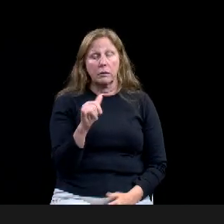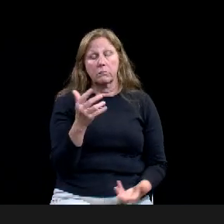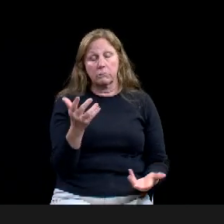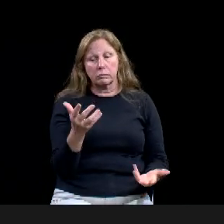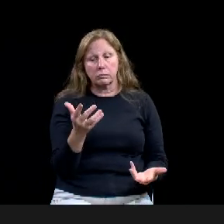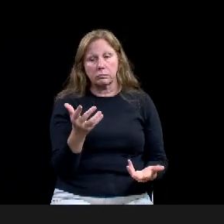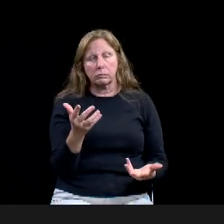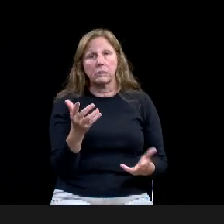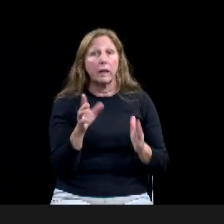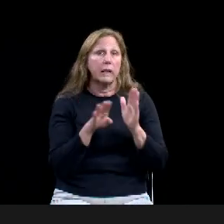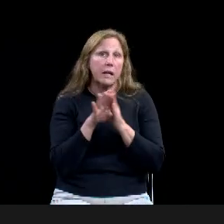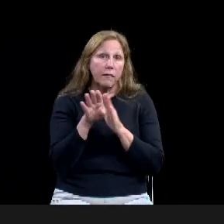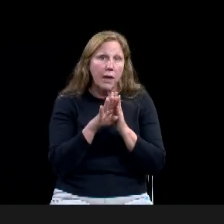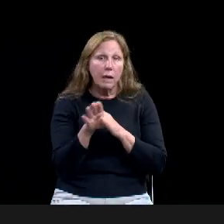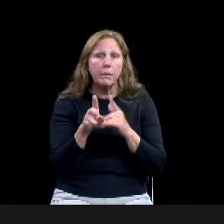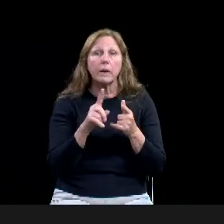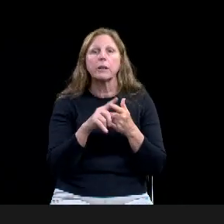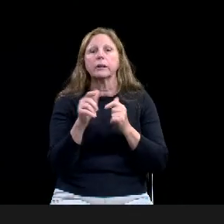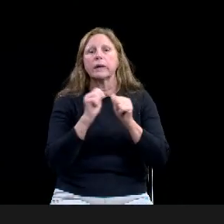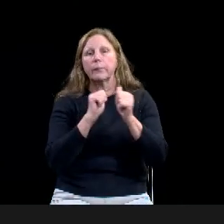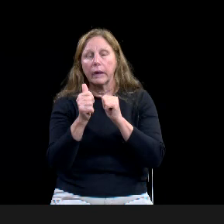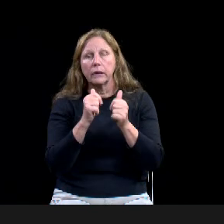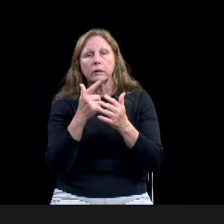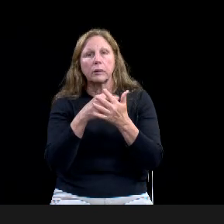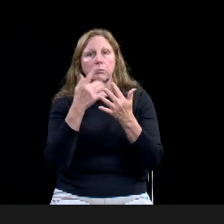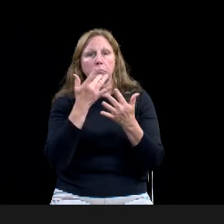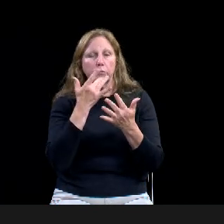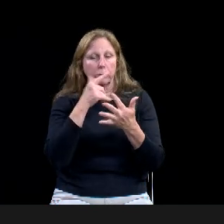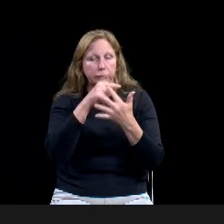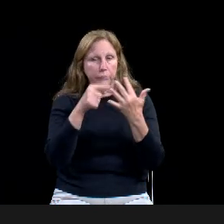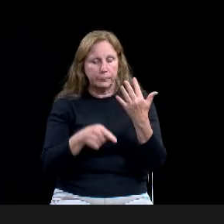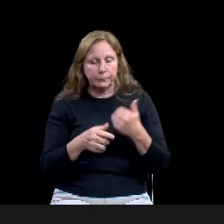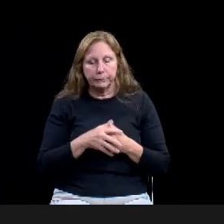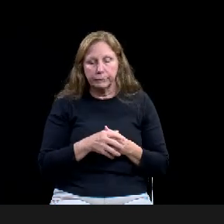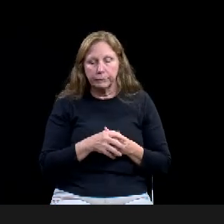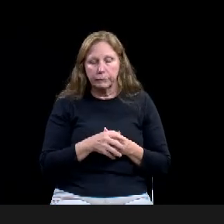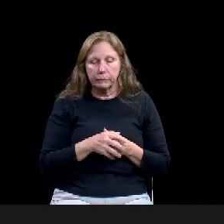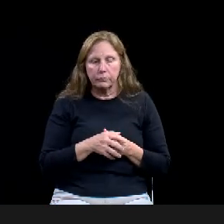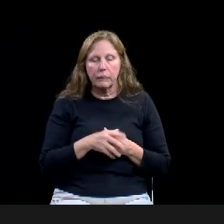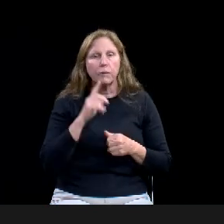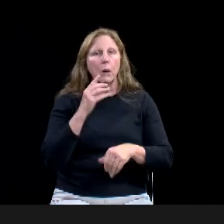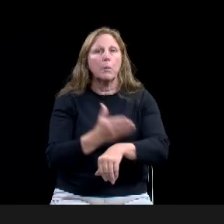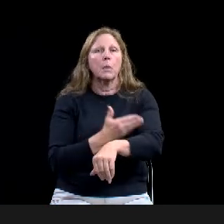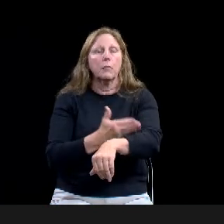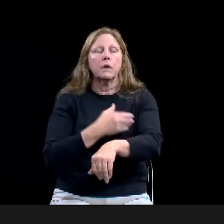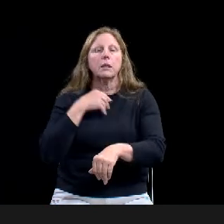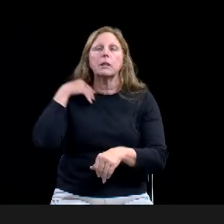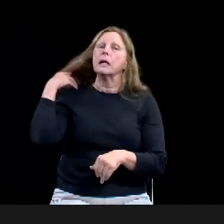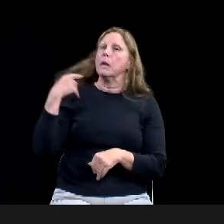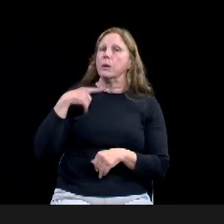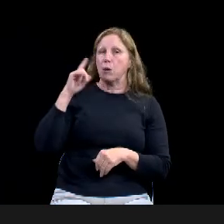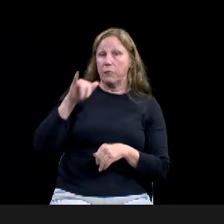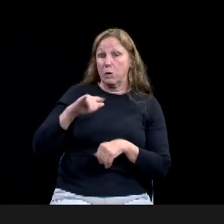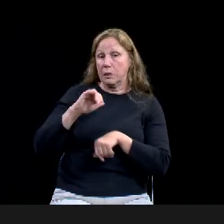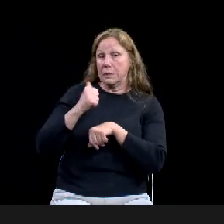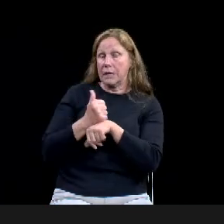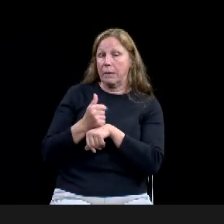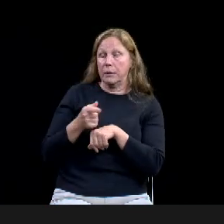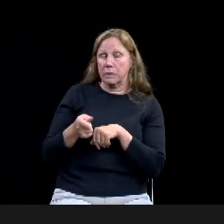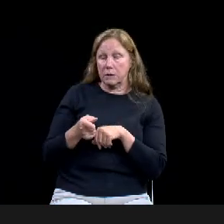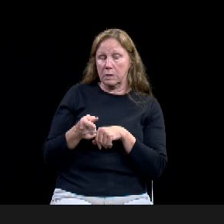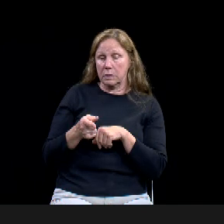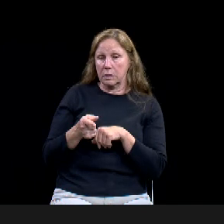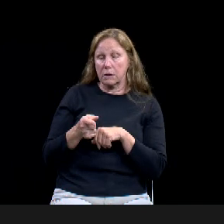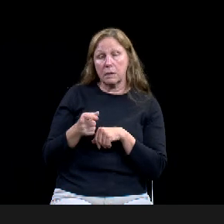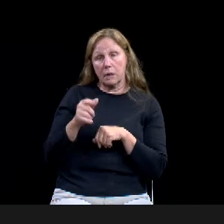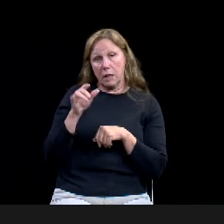we had to establish and implement. So that is it's, it's multiple, uh, it's multifold, it's multiple levels, but it's to build